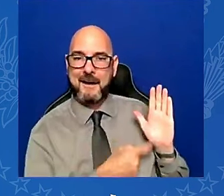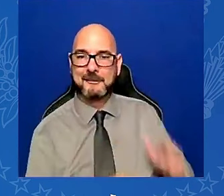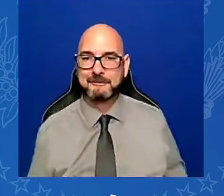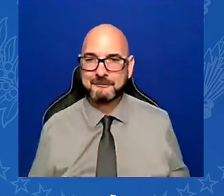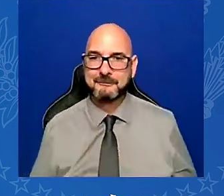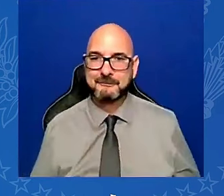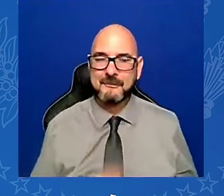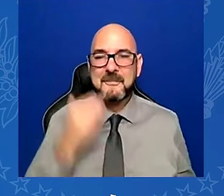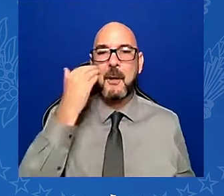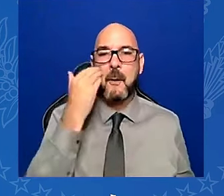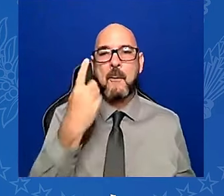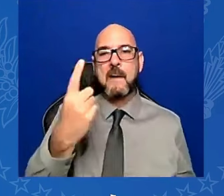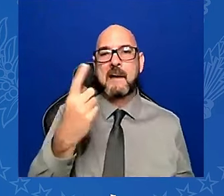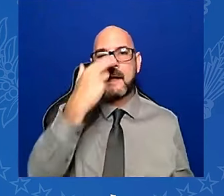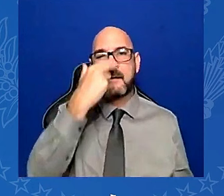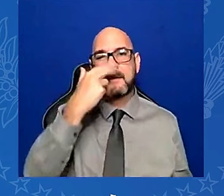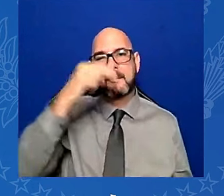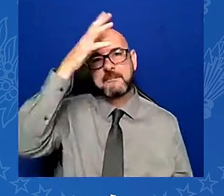He's hilarious.